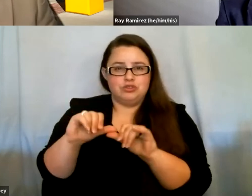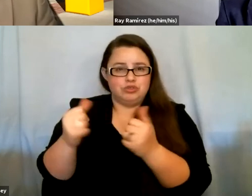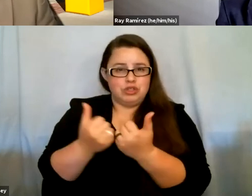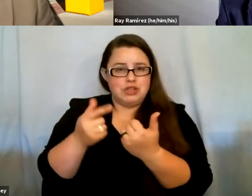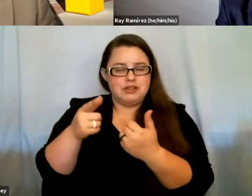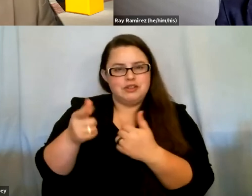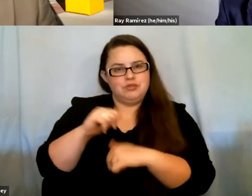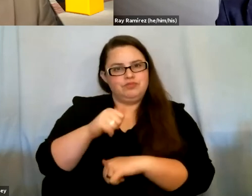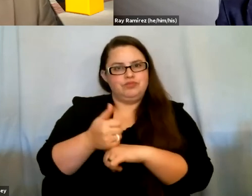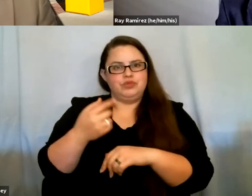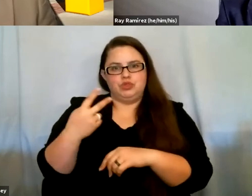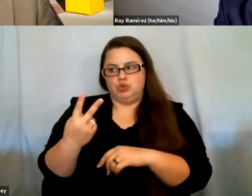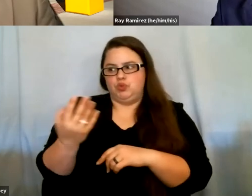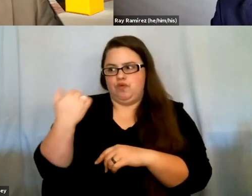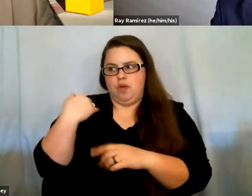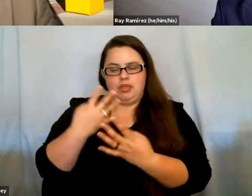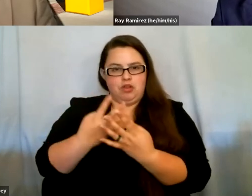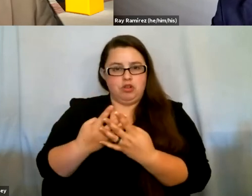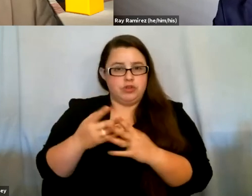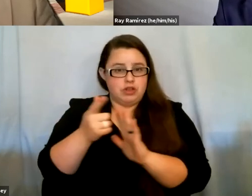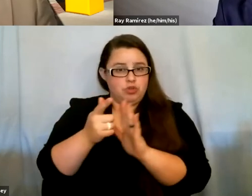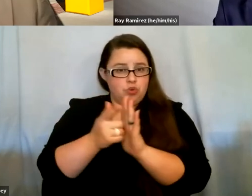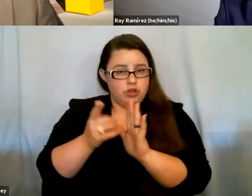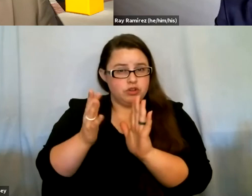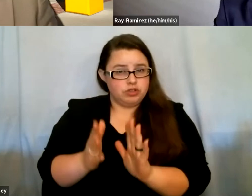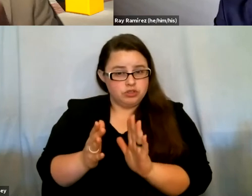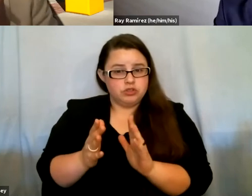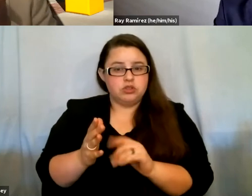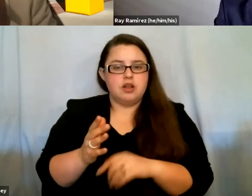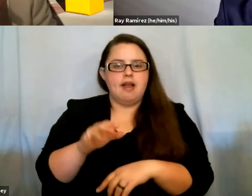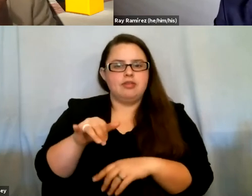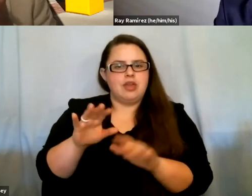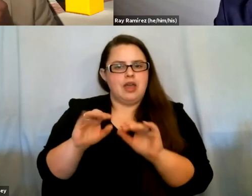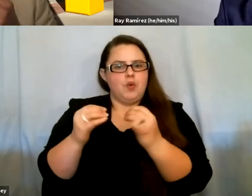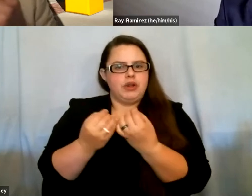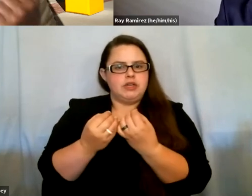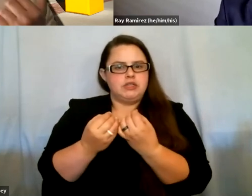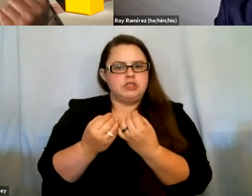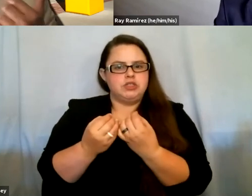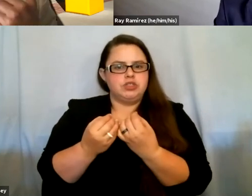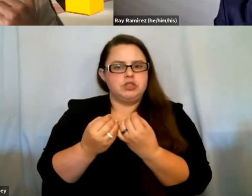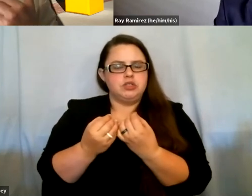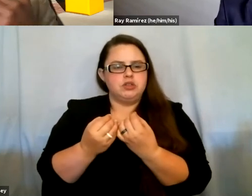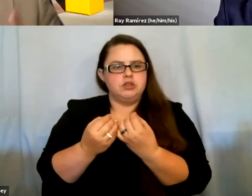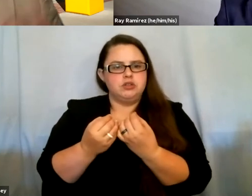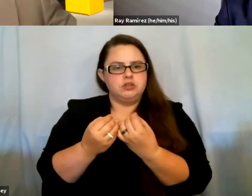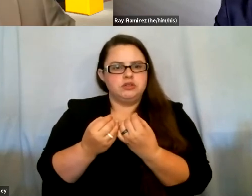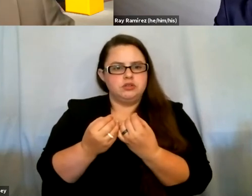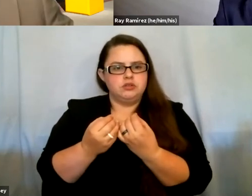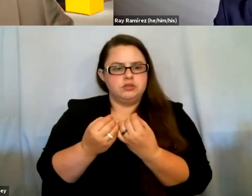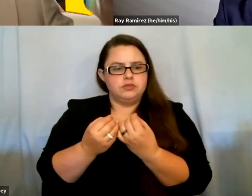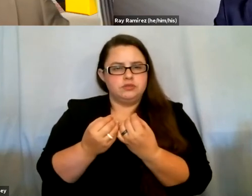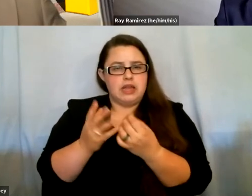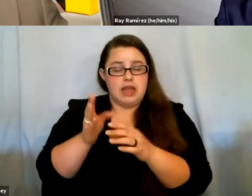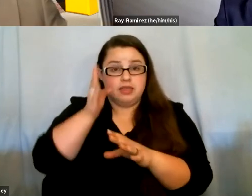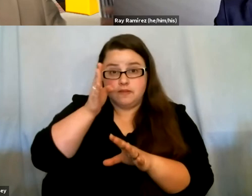formerly incarcerated lawyers. And that organization is going to, you know, in the future